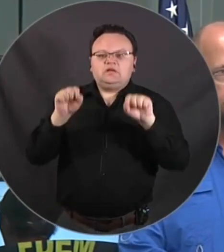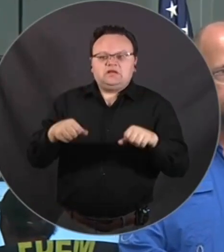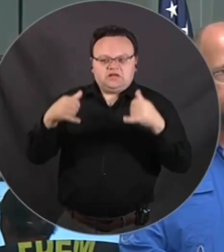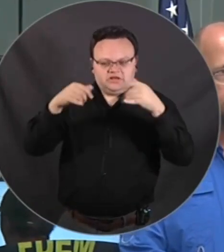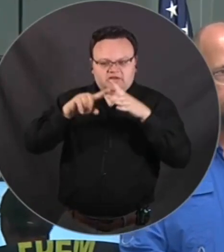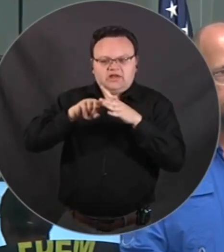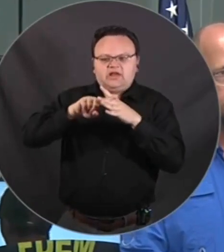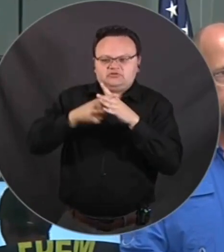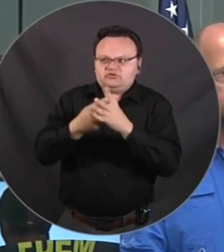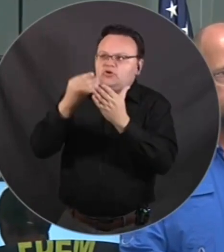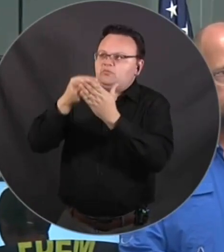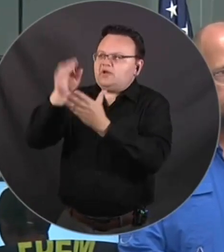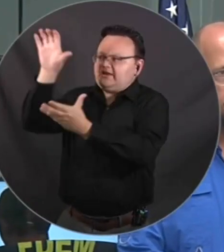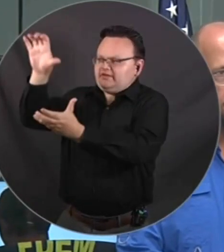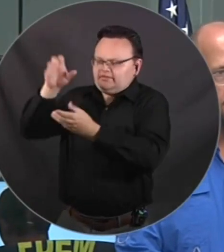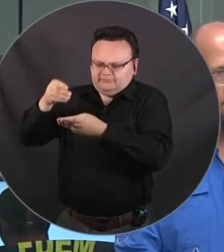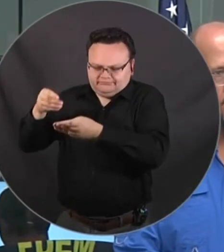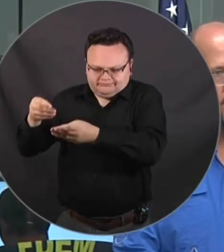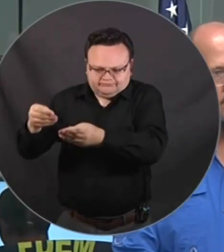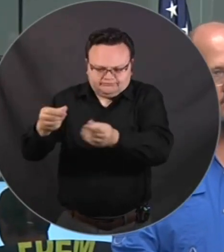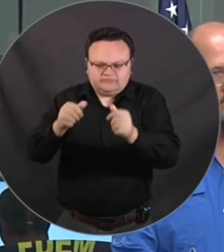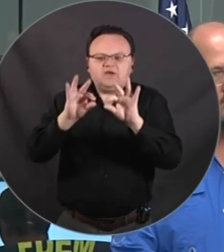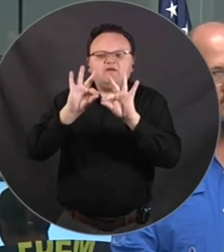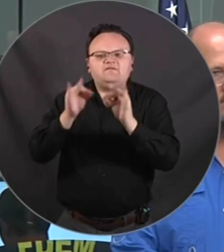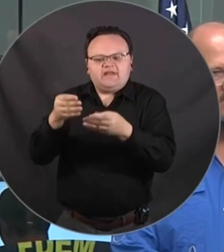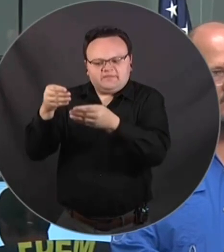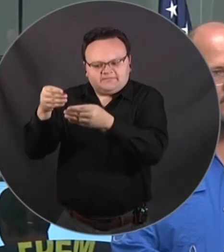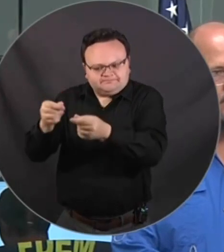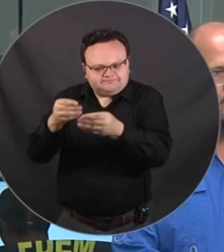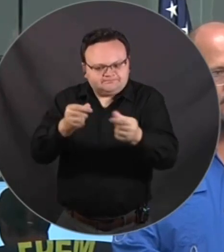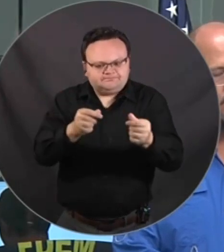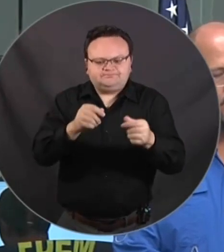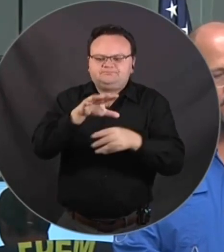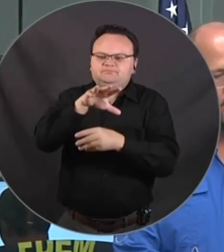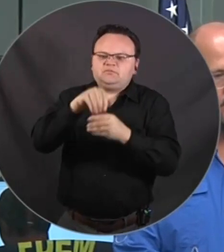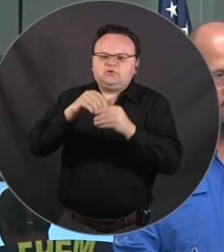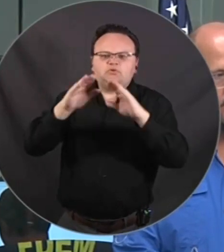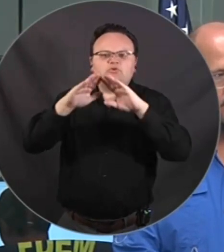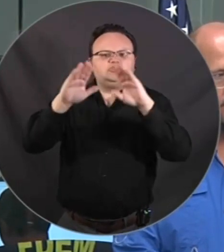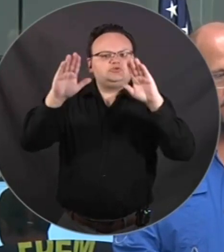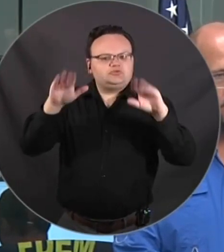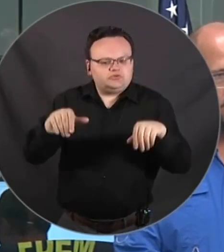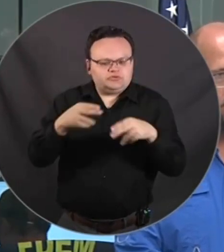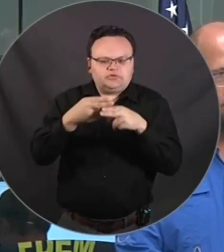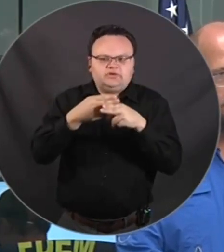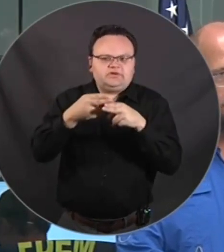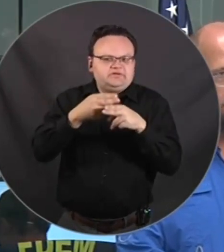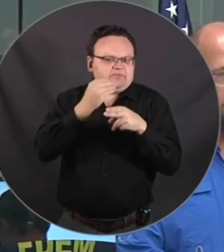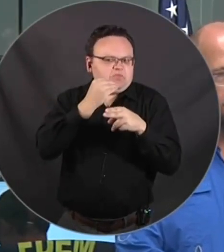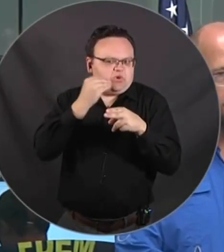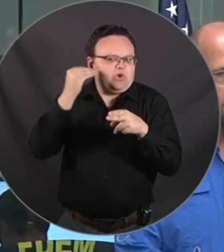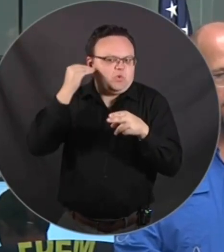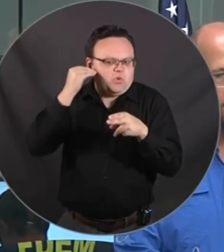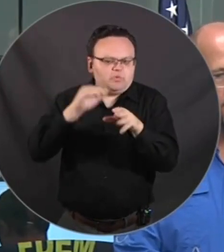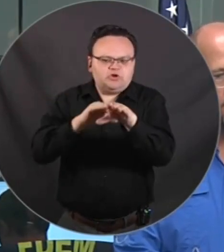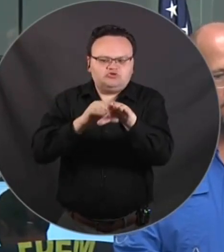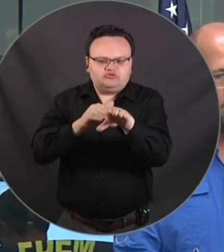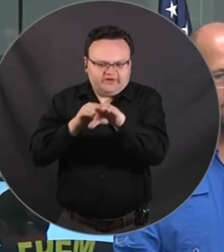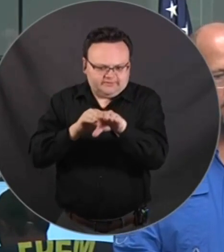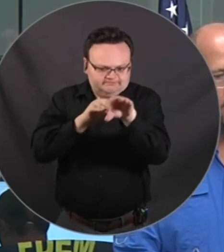and will provide funding for individual assistance, which includes shelter and temporary housing for impacted individuals.